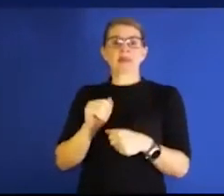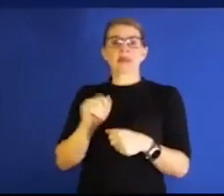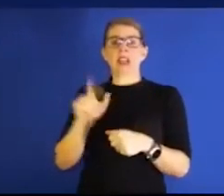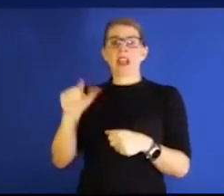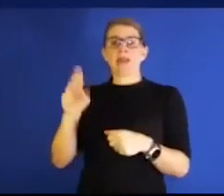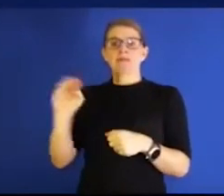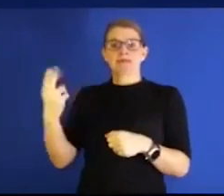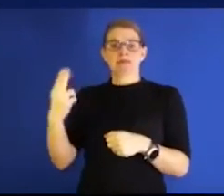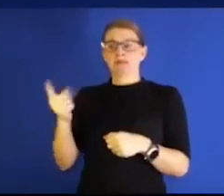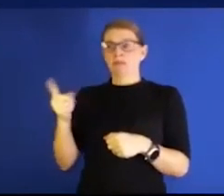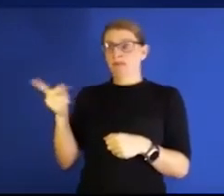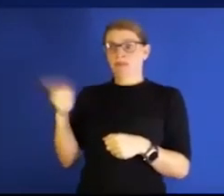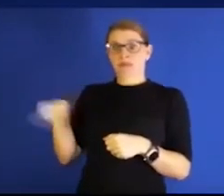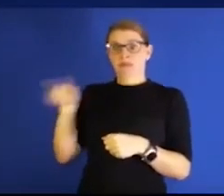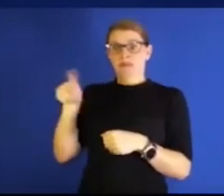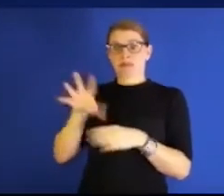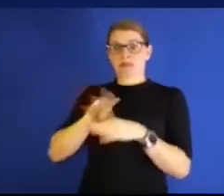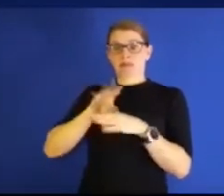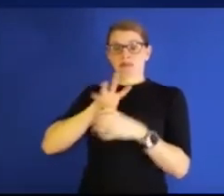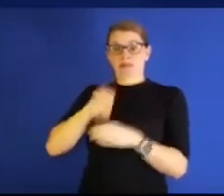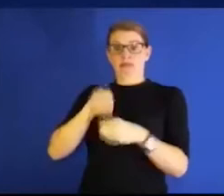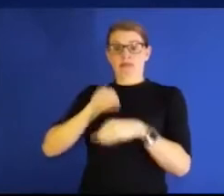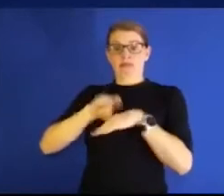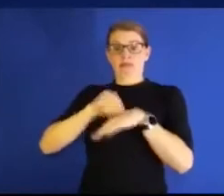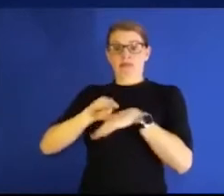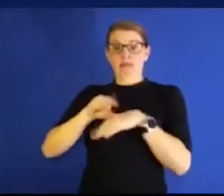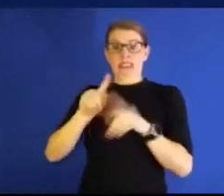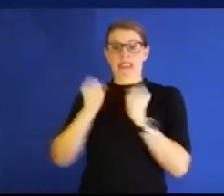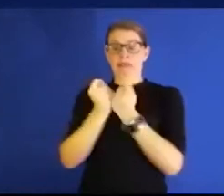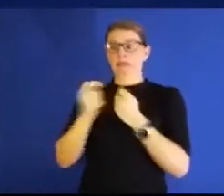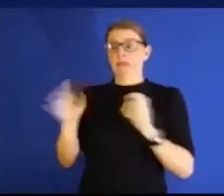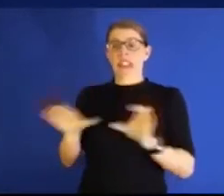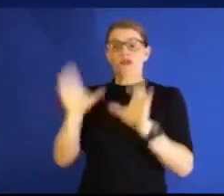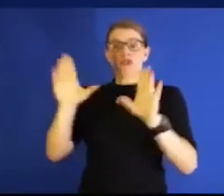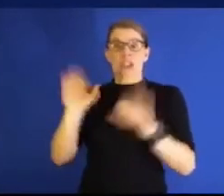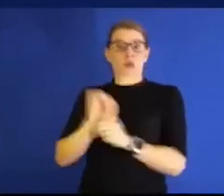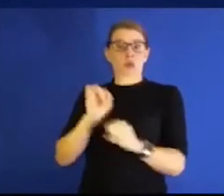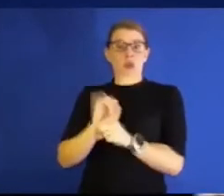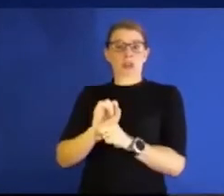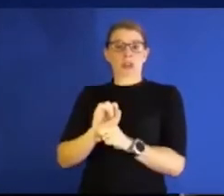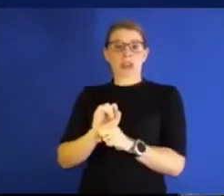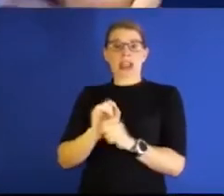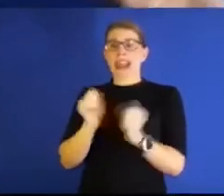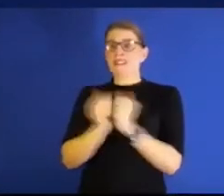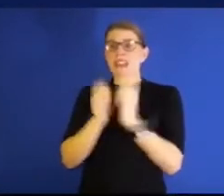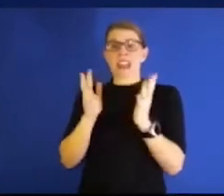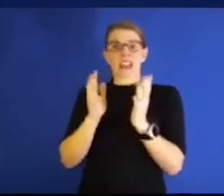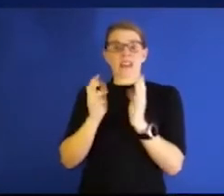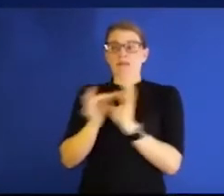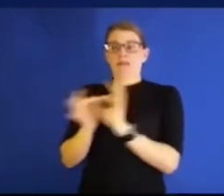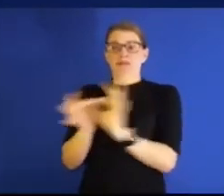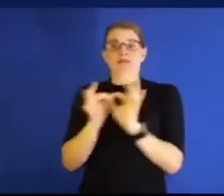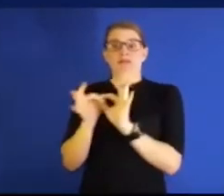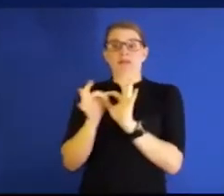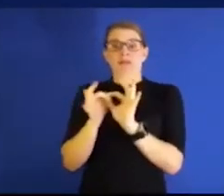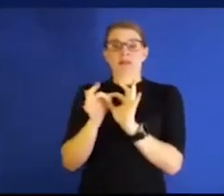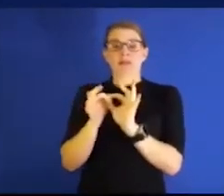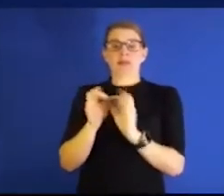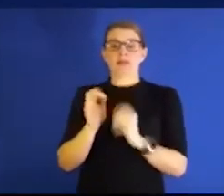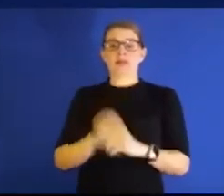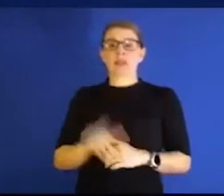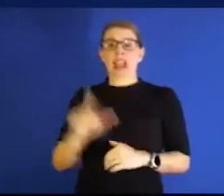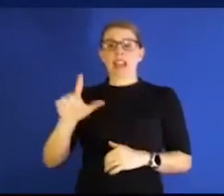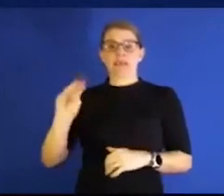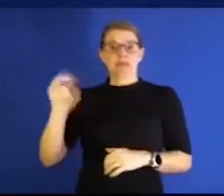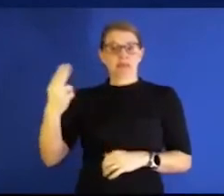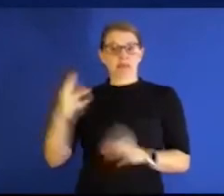and they've done really great work in helping keeping all the points connected, because LMH has been a pivotal part of this as well. And what I think this